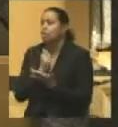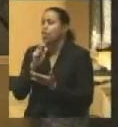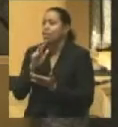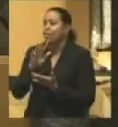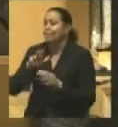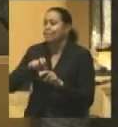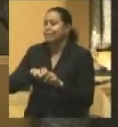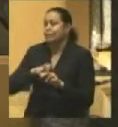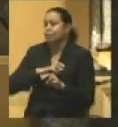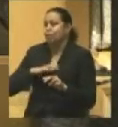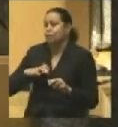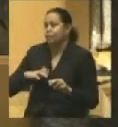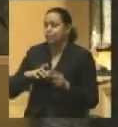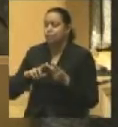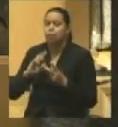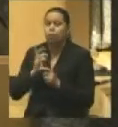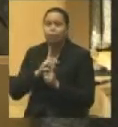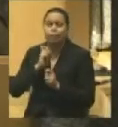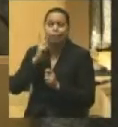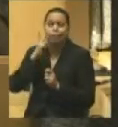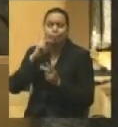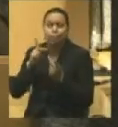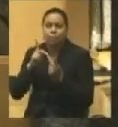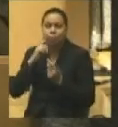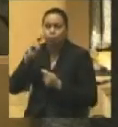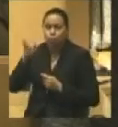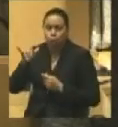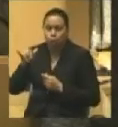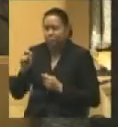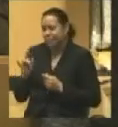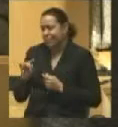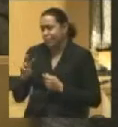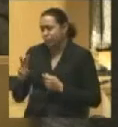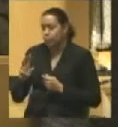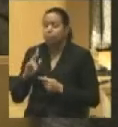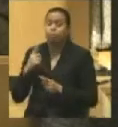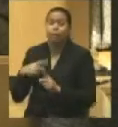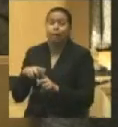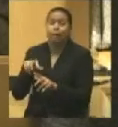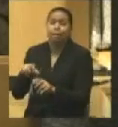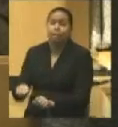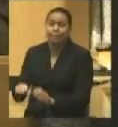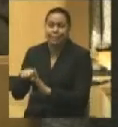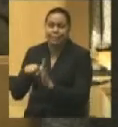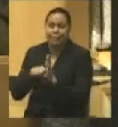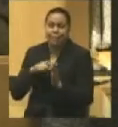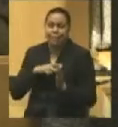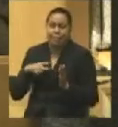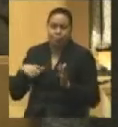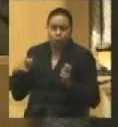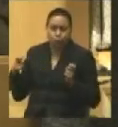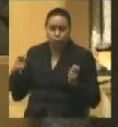Congress. They won the governorship of New York in 1862. They captured the state legislatures in